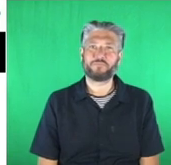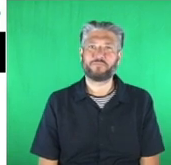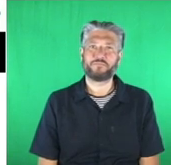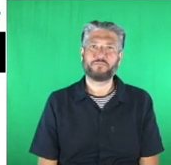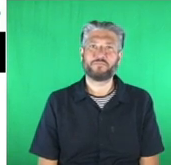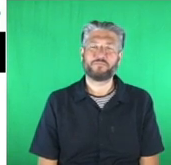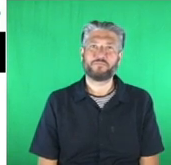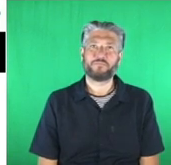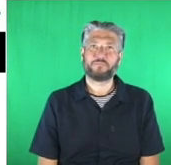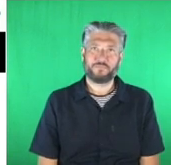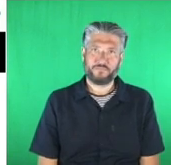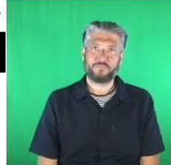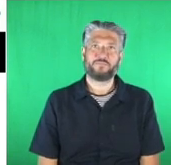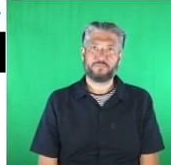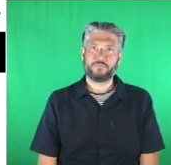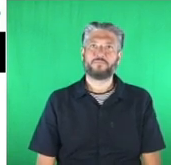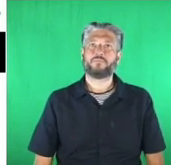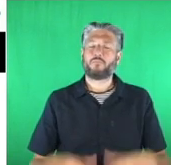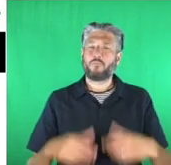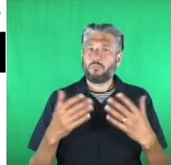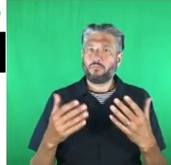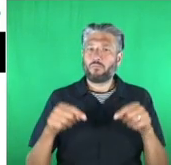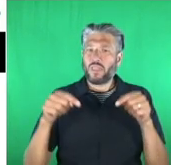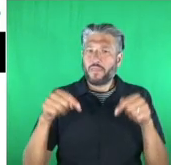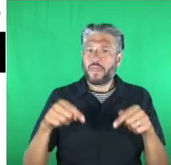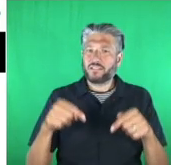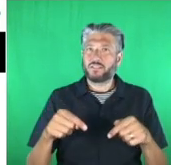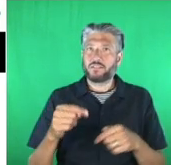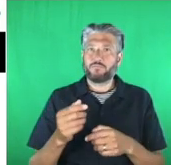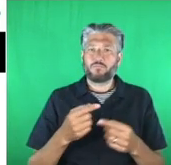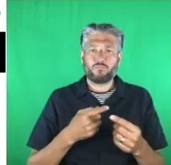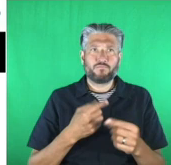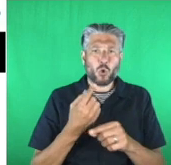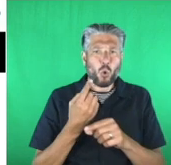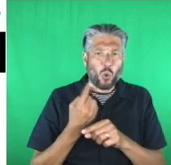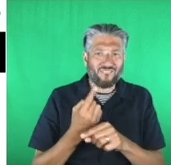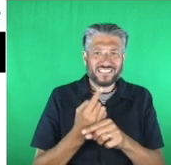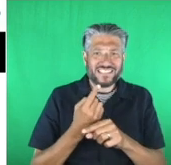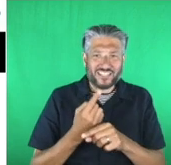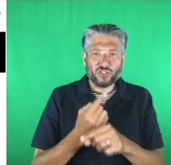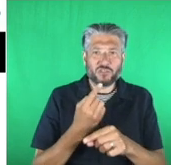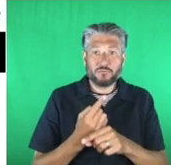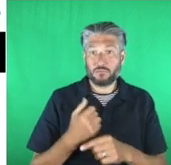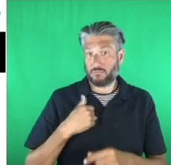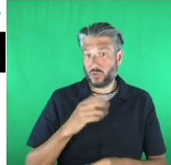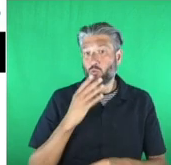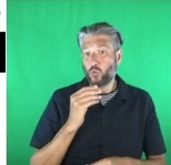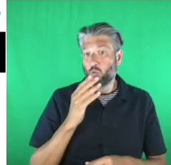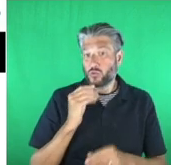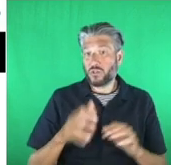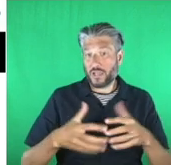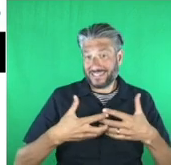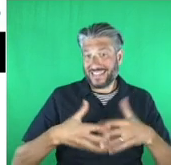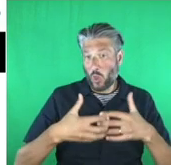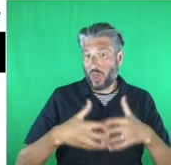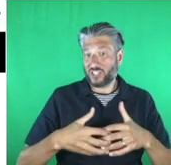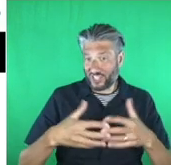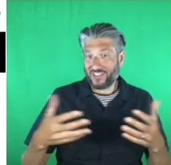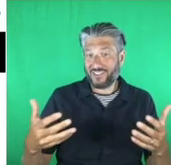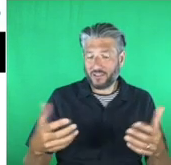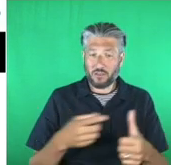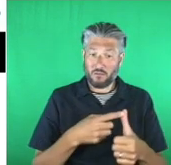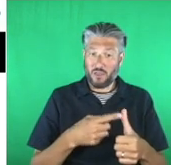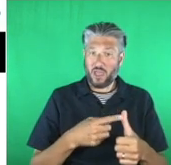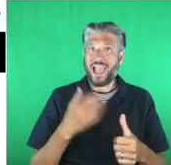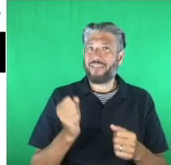Harben, this conversation, I'm using technology. First, we have video technology with visual and